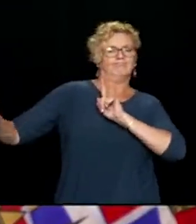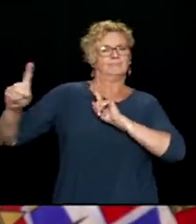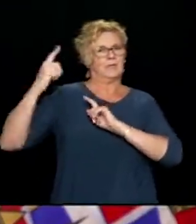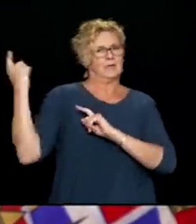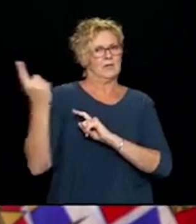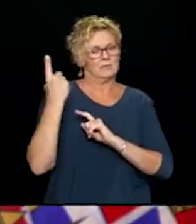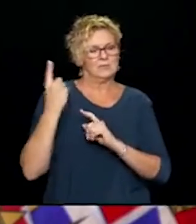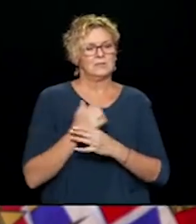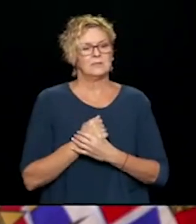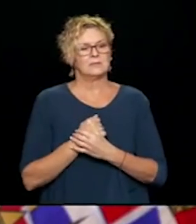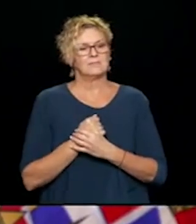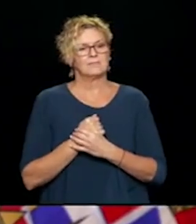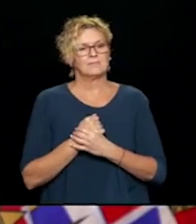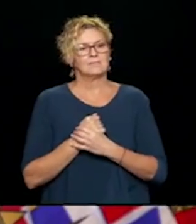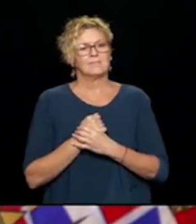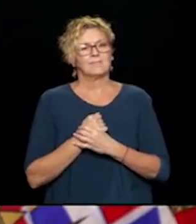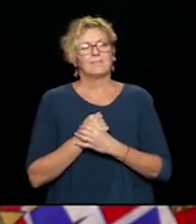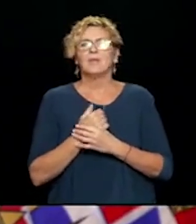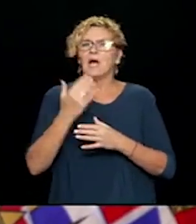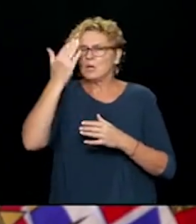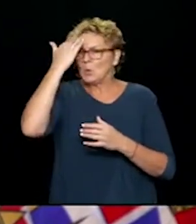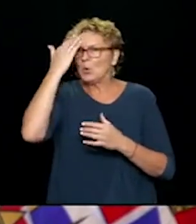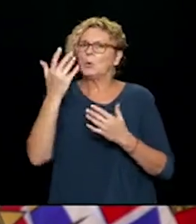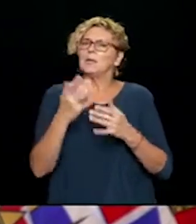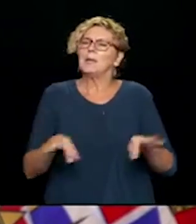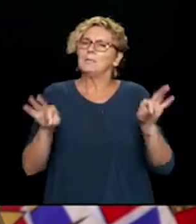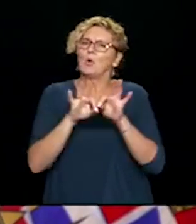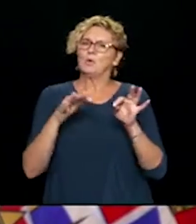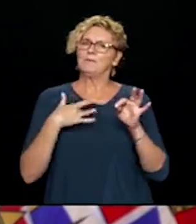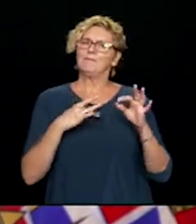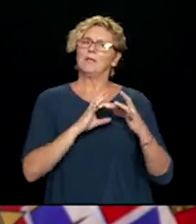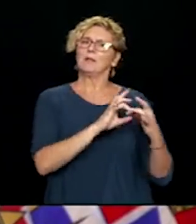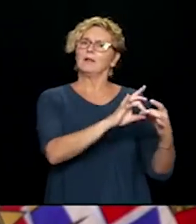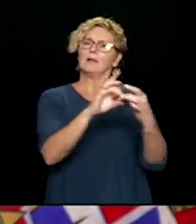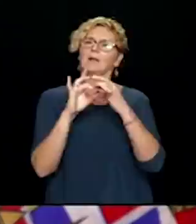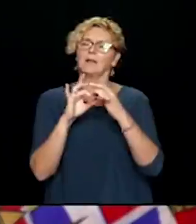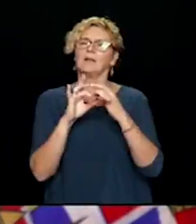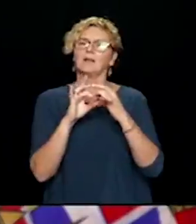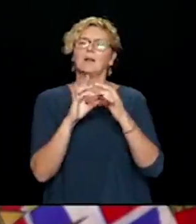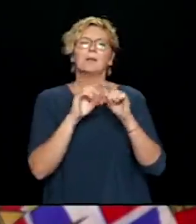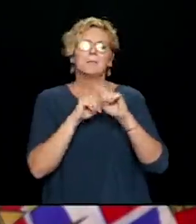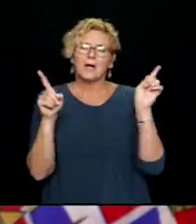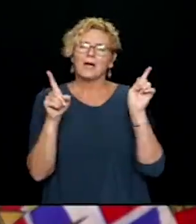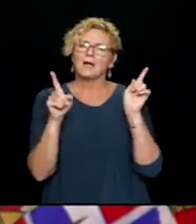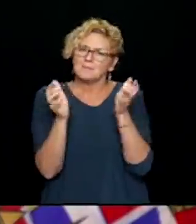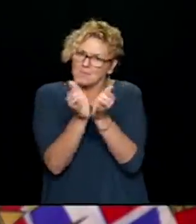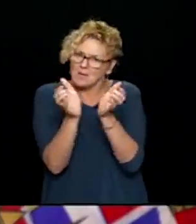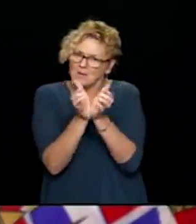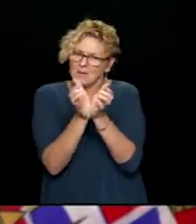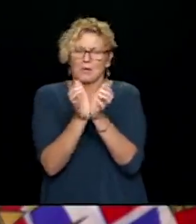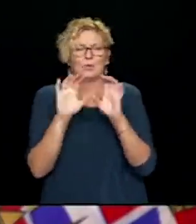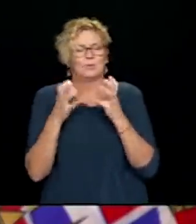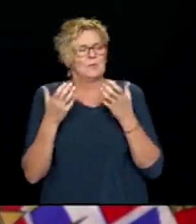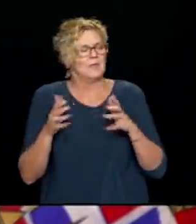time to make sure that that social connection is there. It is important for our mental and emotional well-being, but